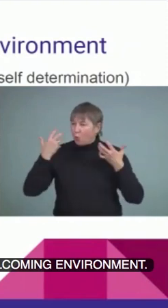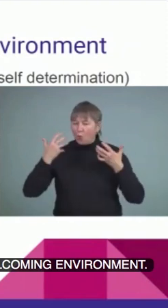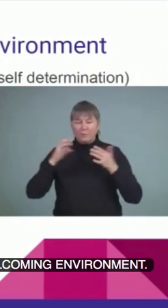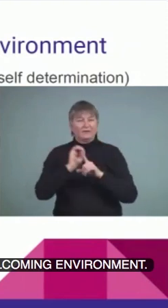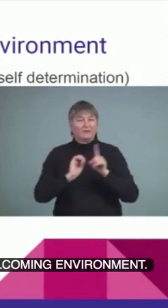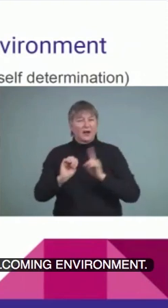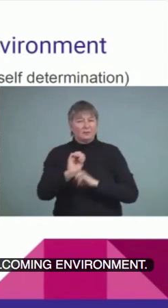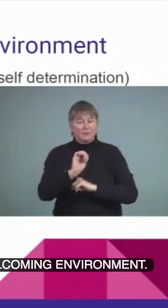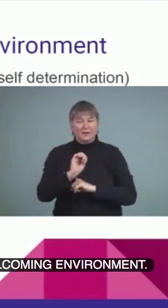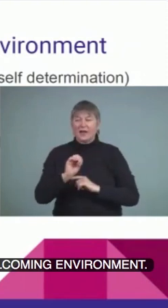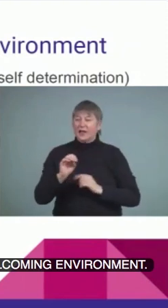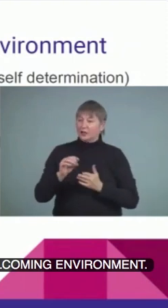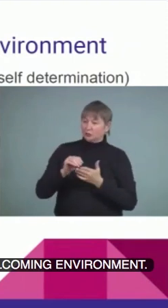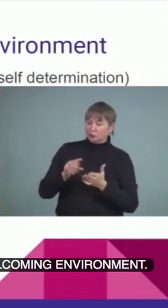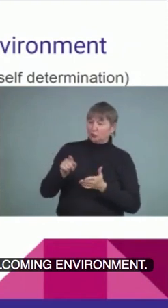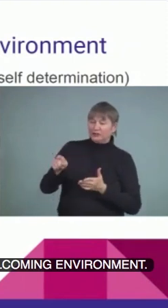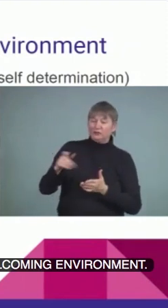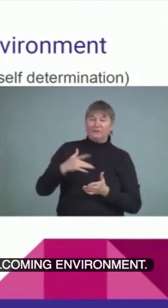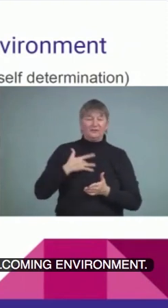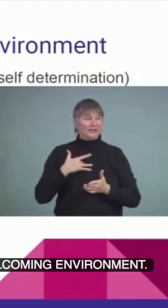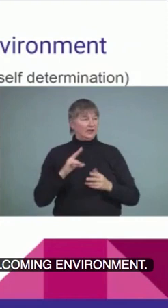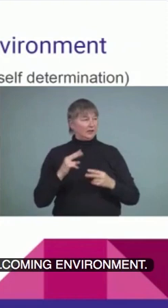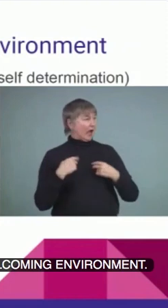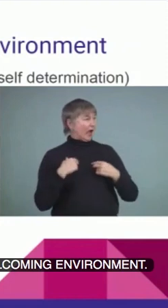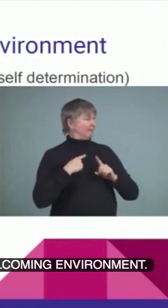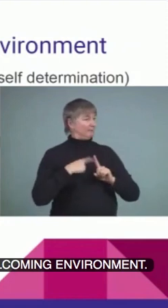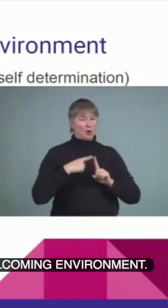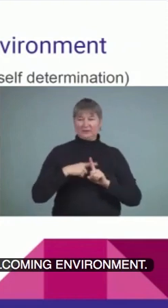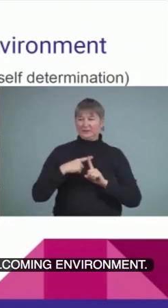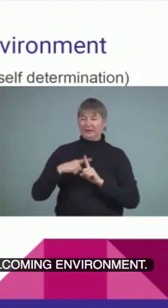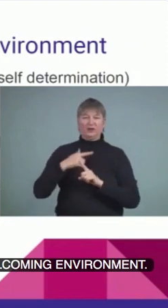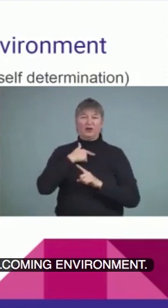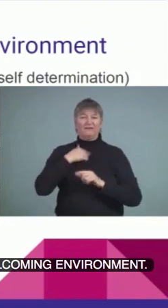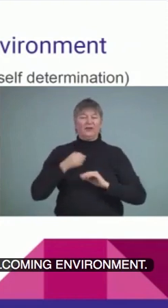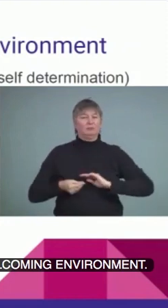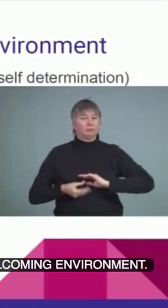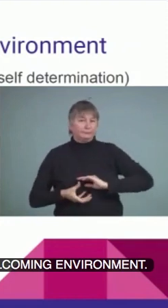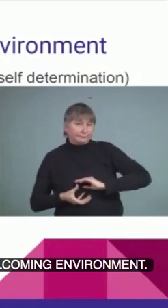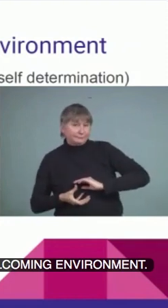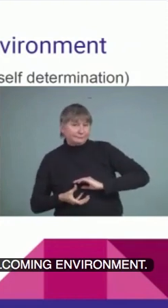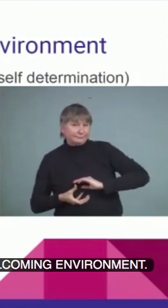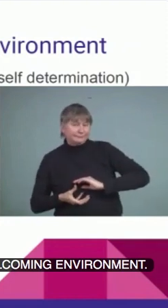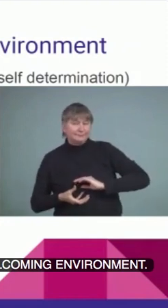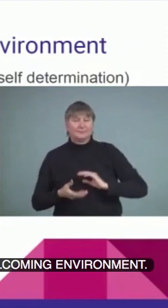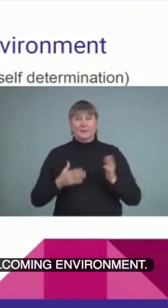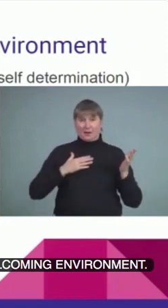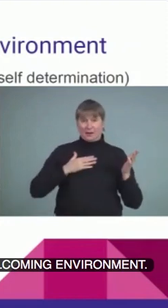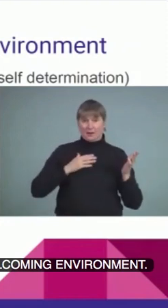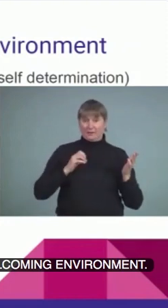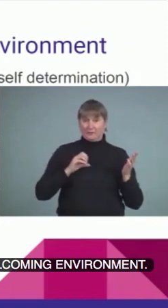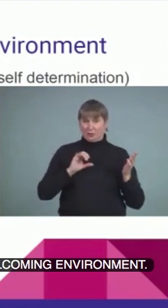to see themselves positively. And so, in my line of work,